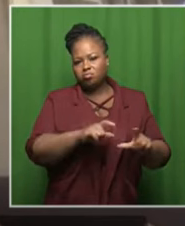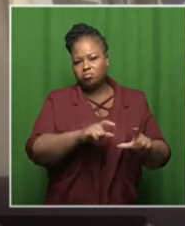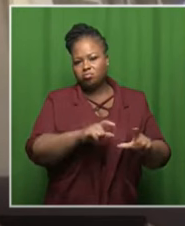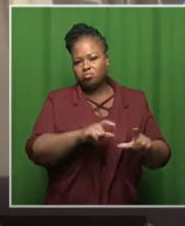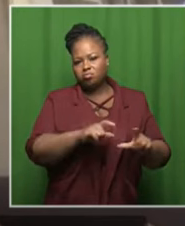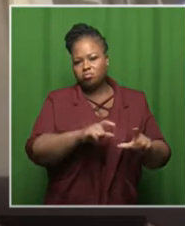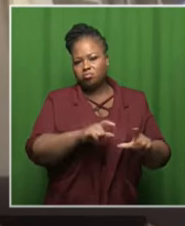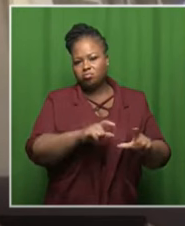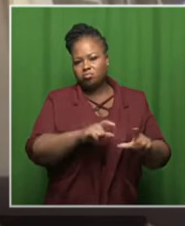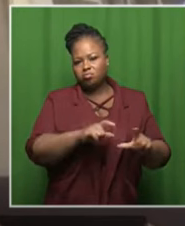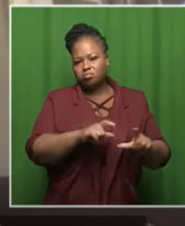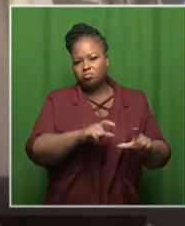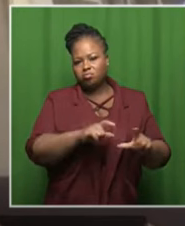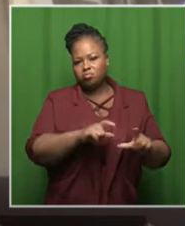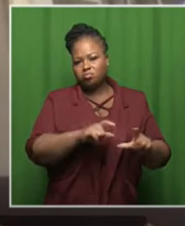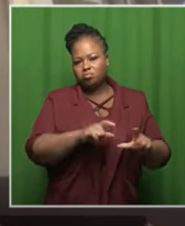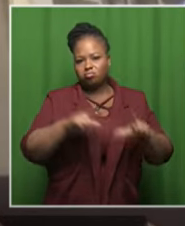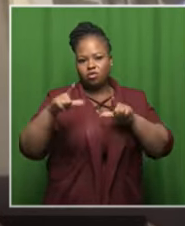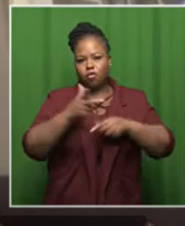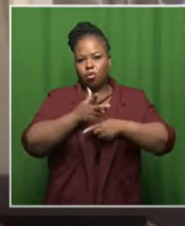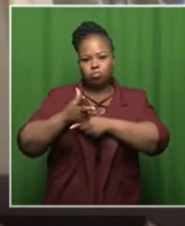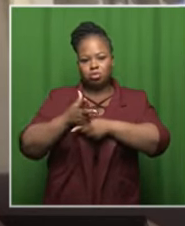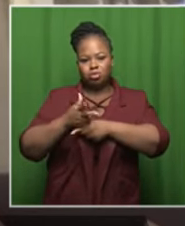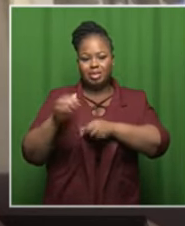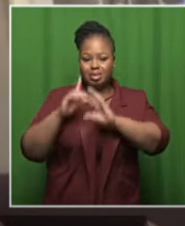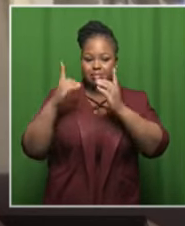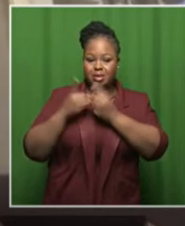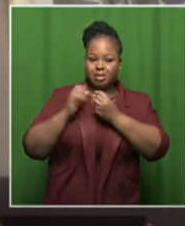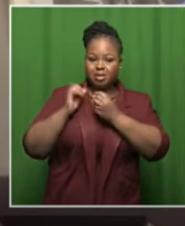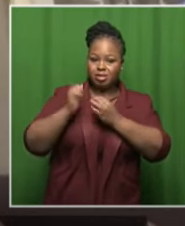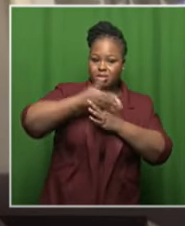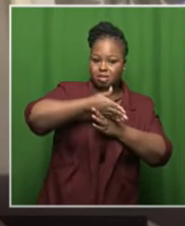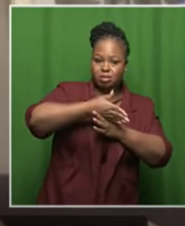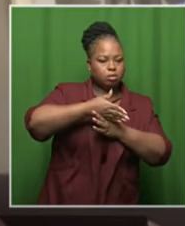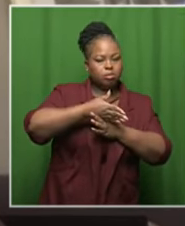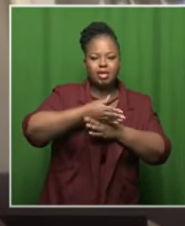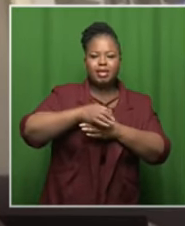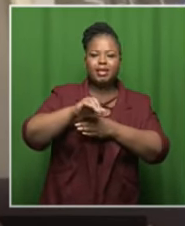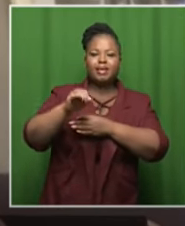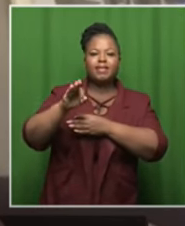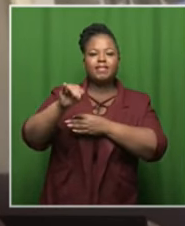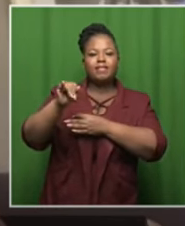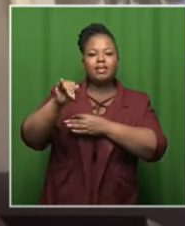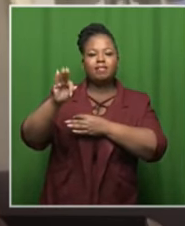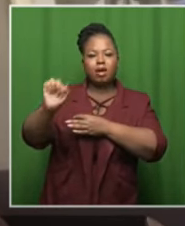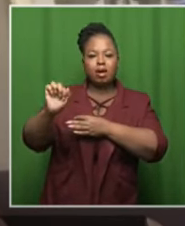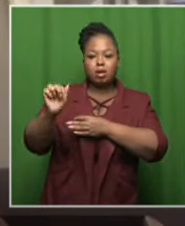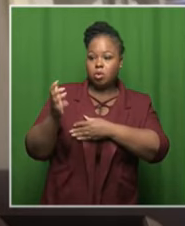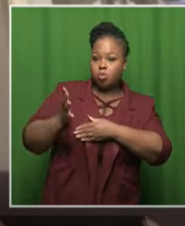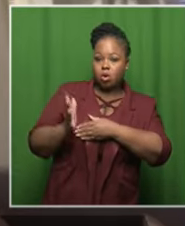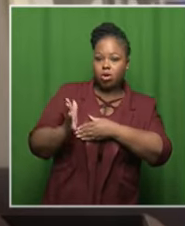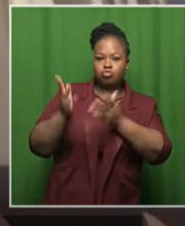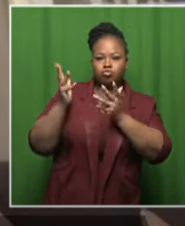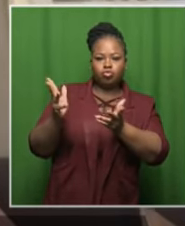but they're not governing that is the big problem but the mental intervention it is fifa fifa once we are